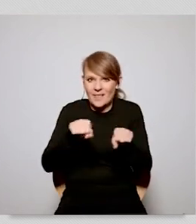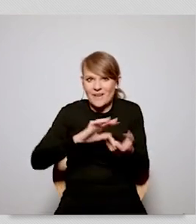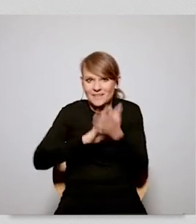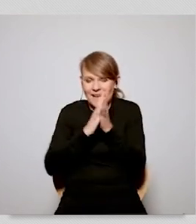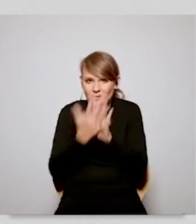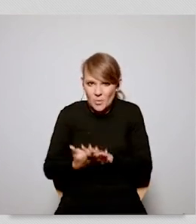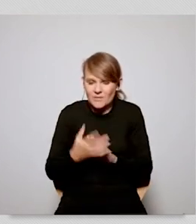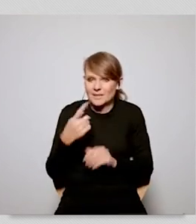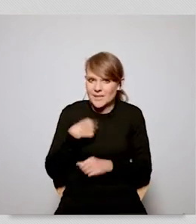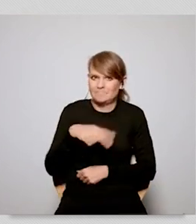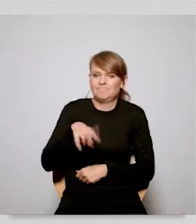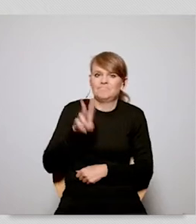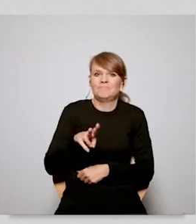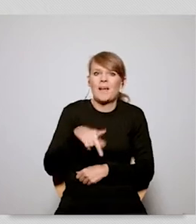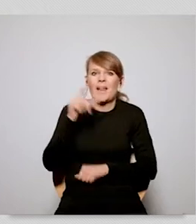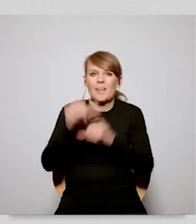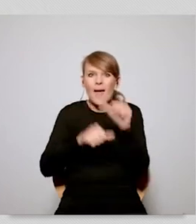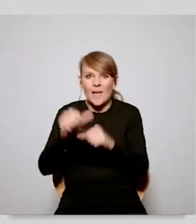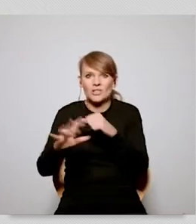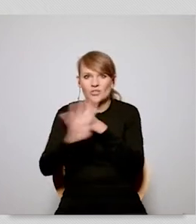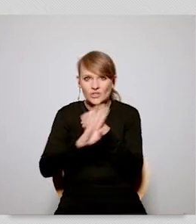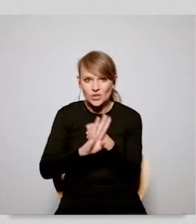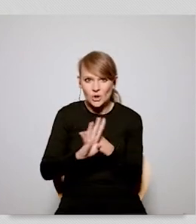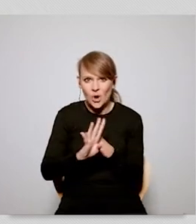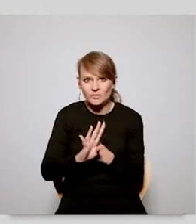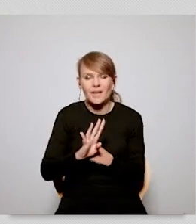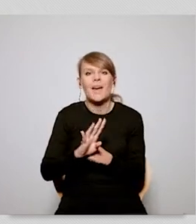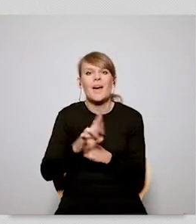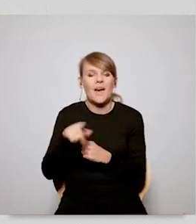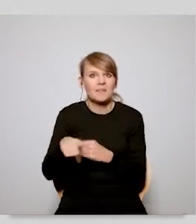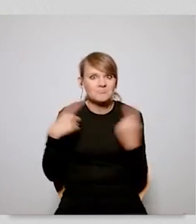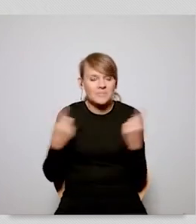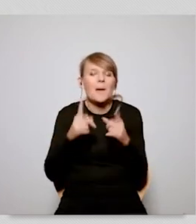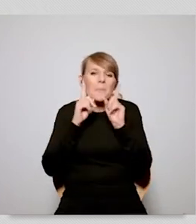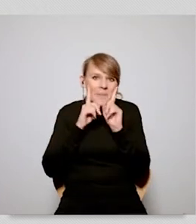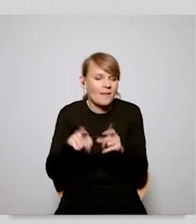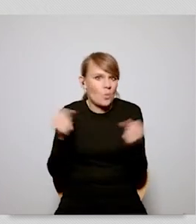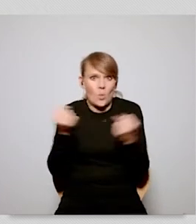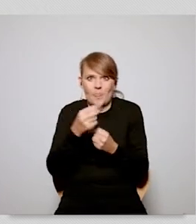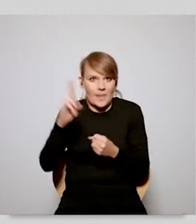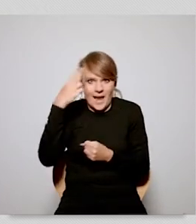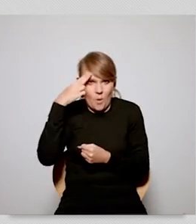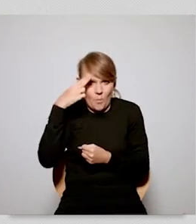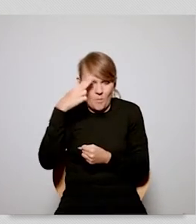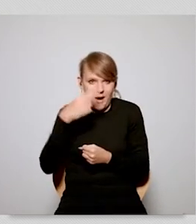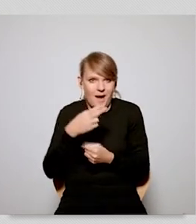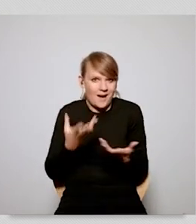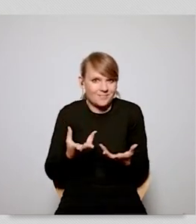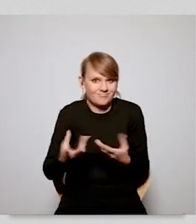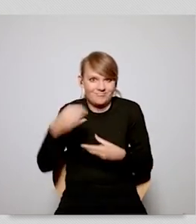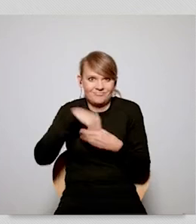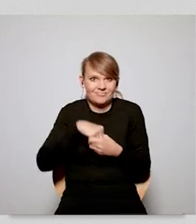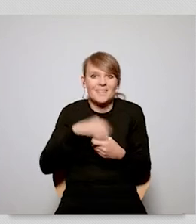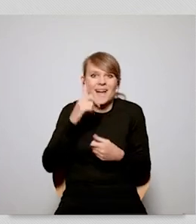it's really striking that after the experience of the 90s which is tied to a strong trauma i